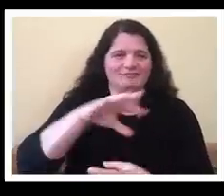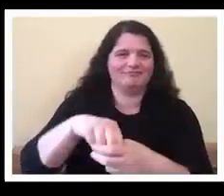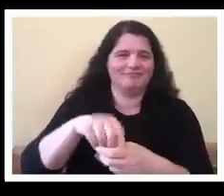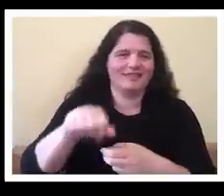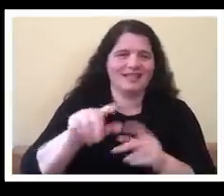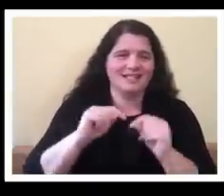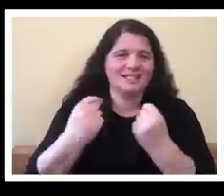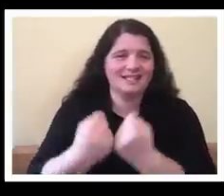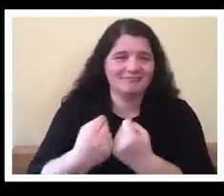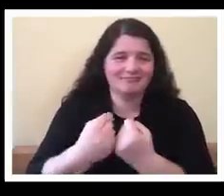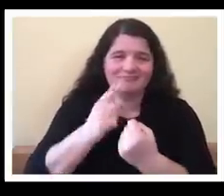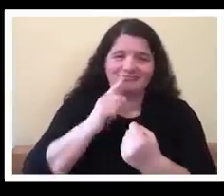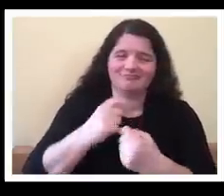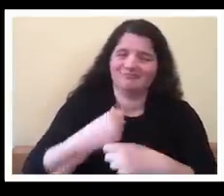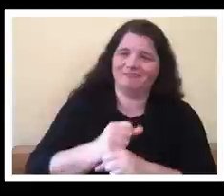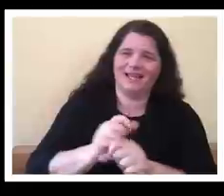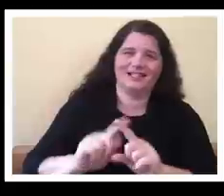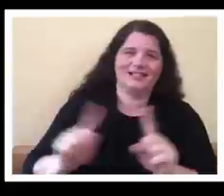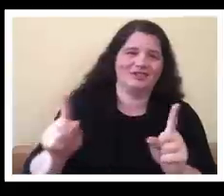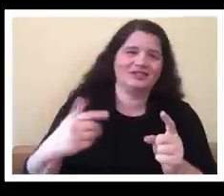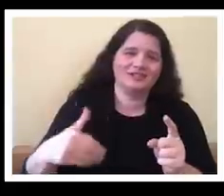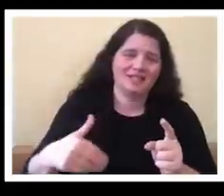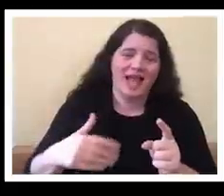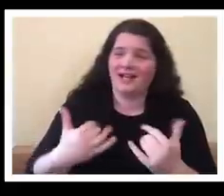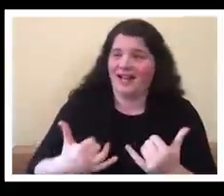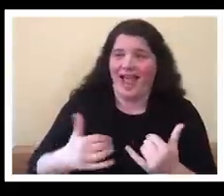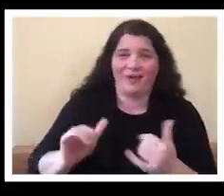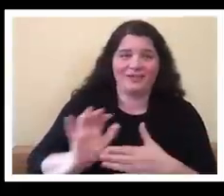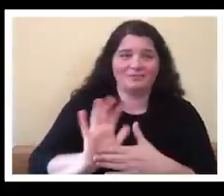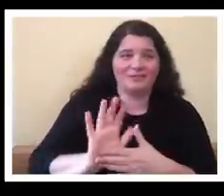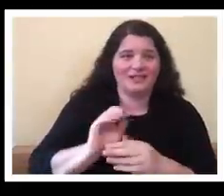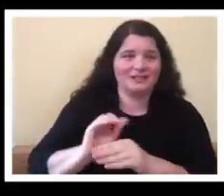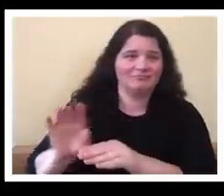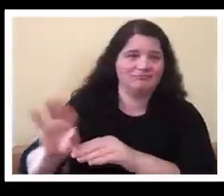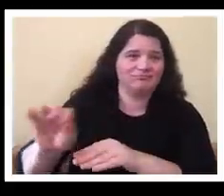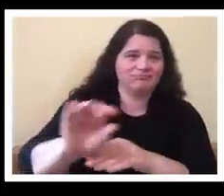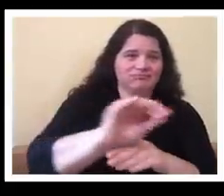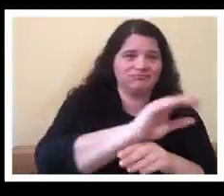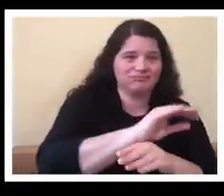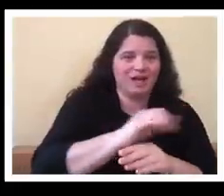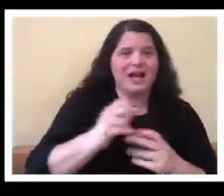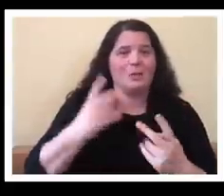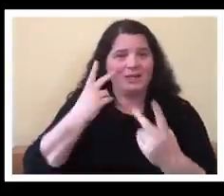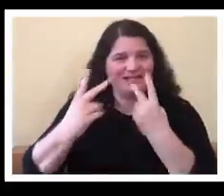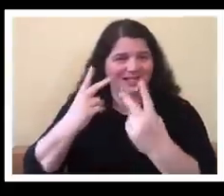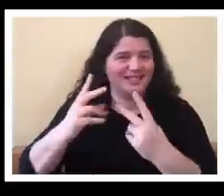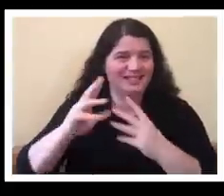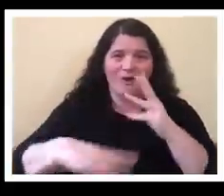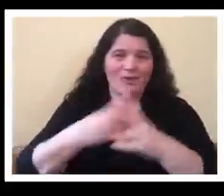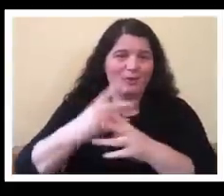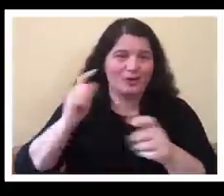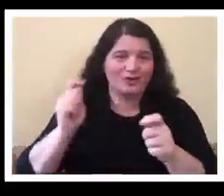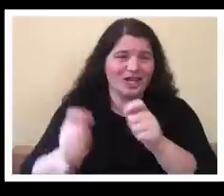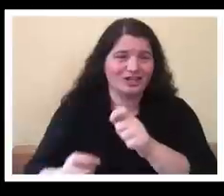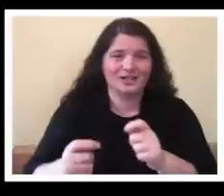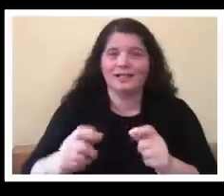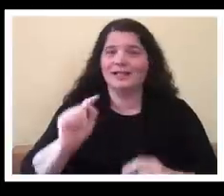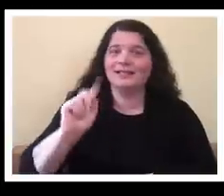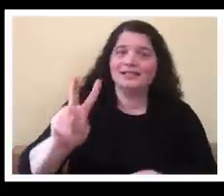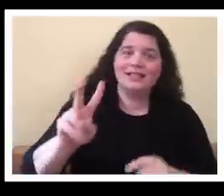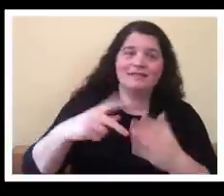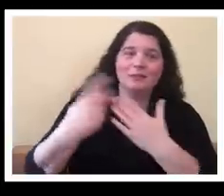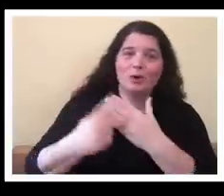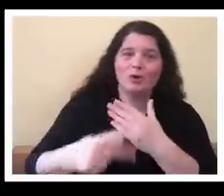now it is all over the world there are new captions on tv programs now that we don't have to ask what are they